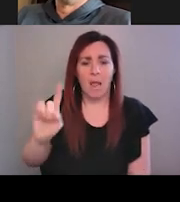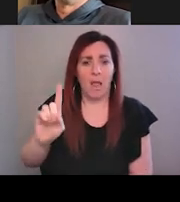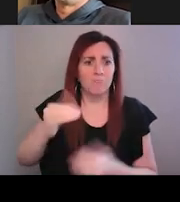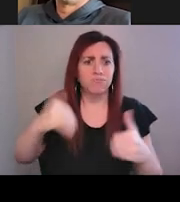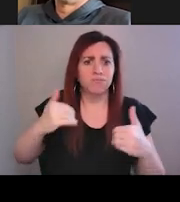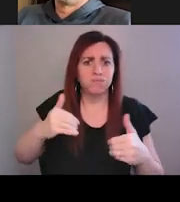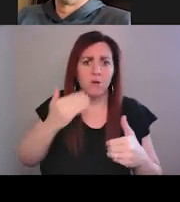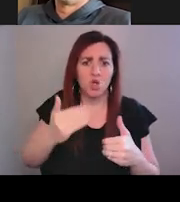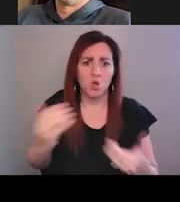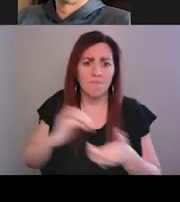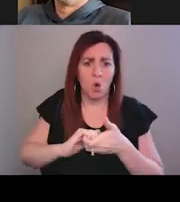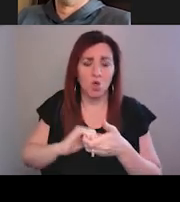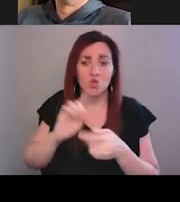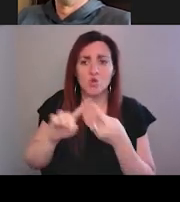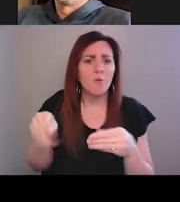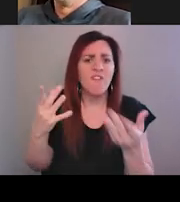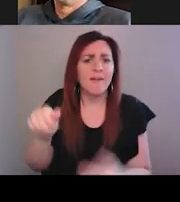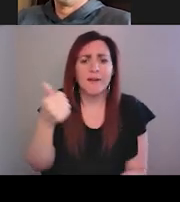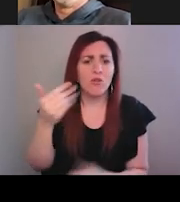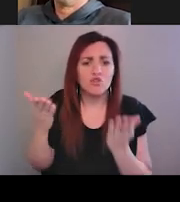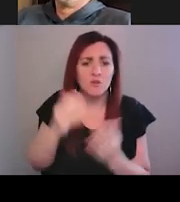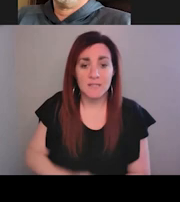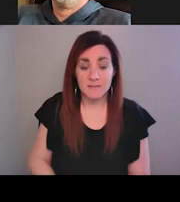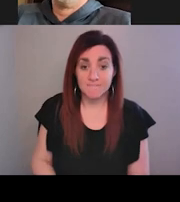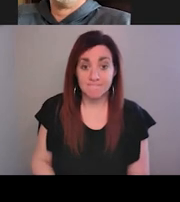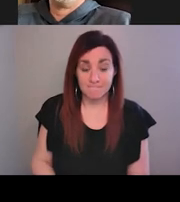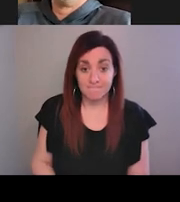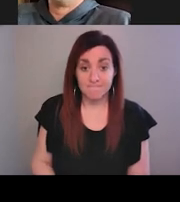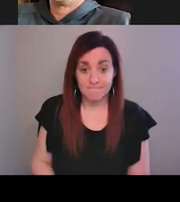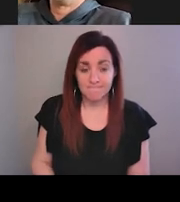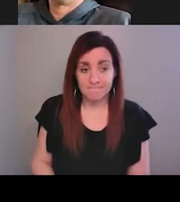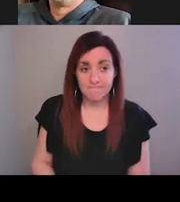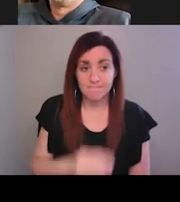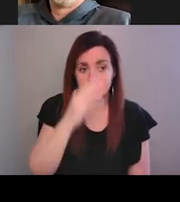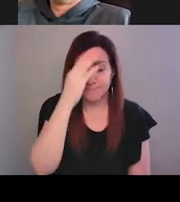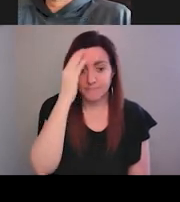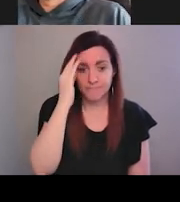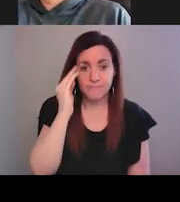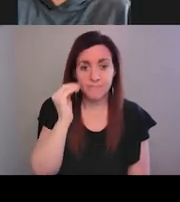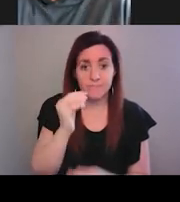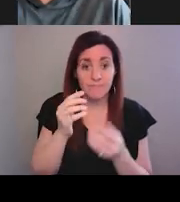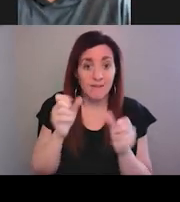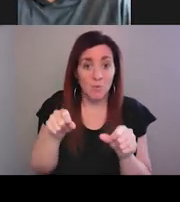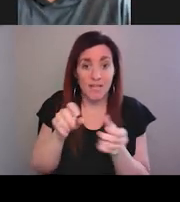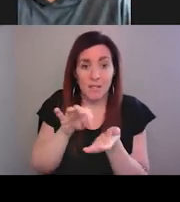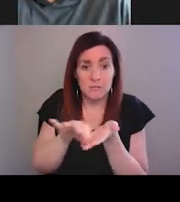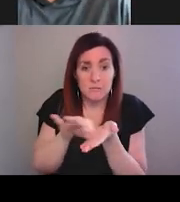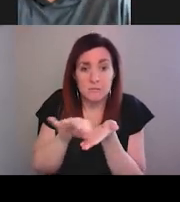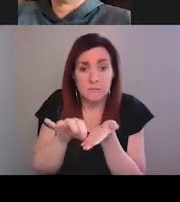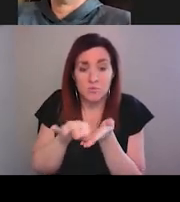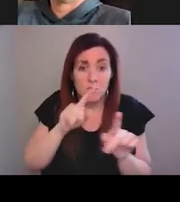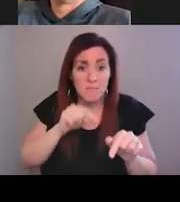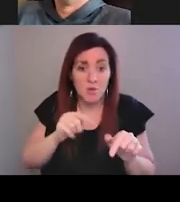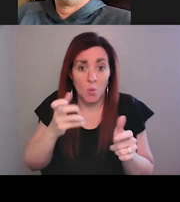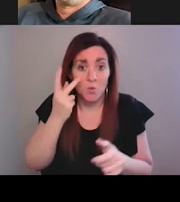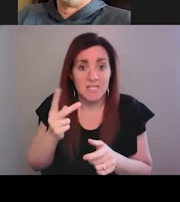terms of providing some other service. So with that, you know, if we can just tabulate the responses, we'd love